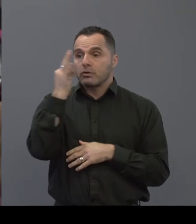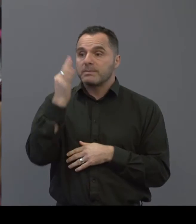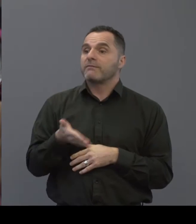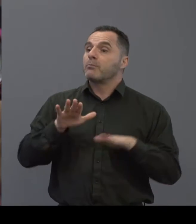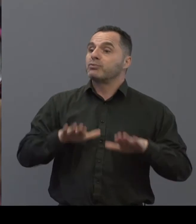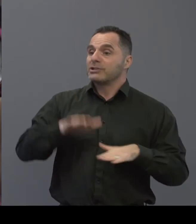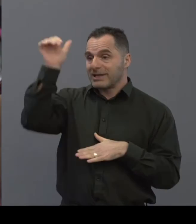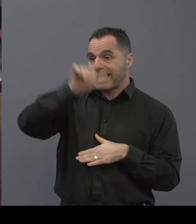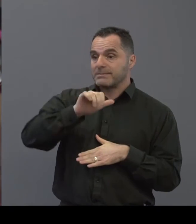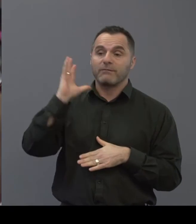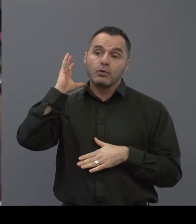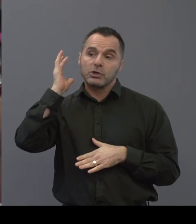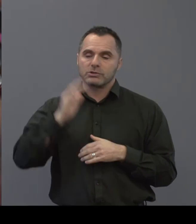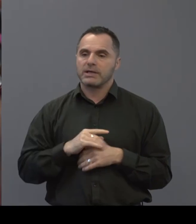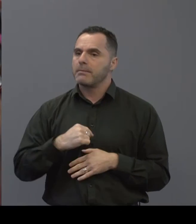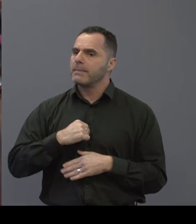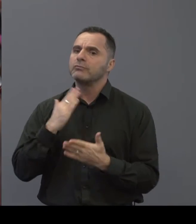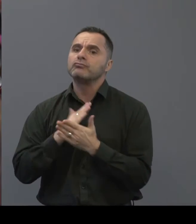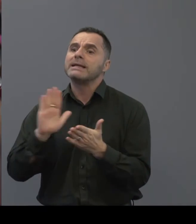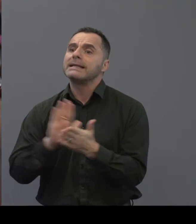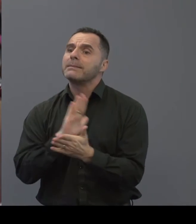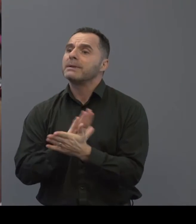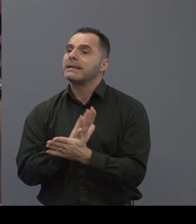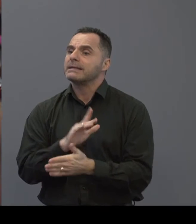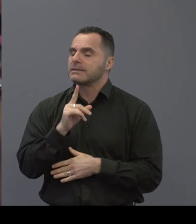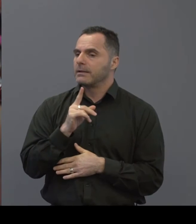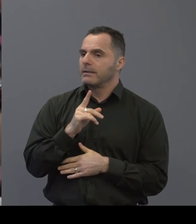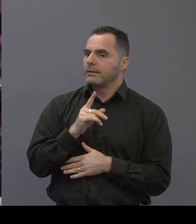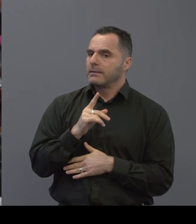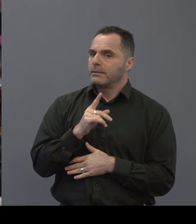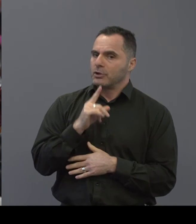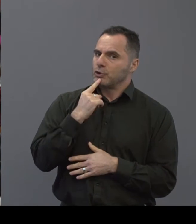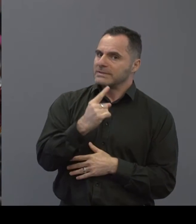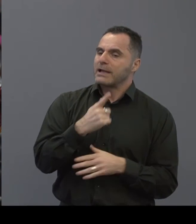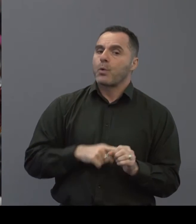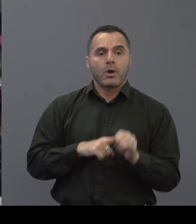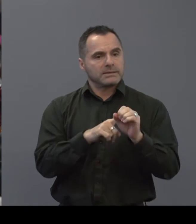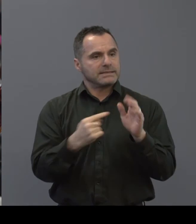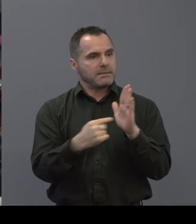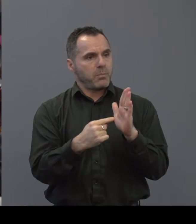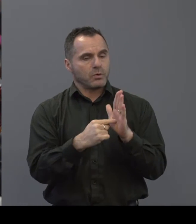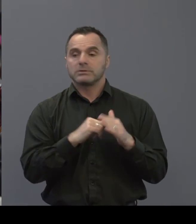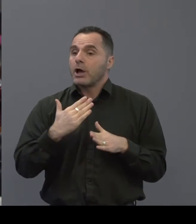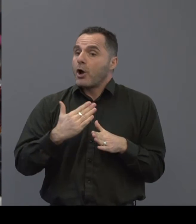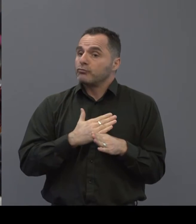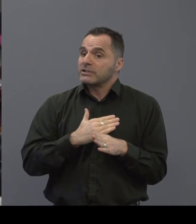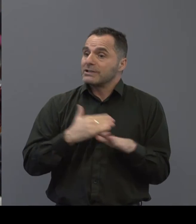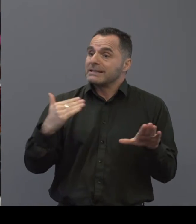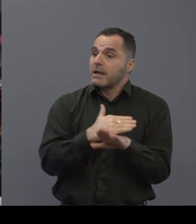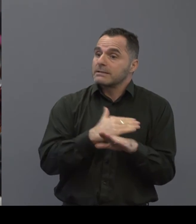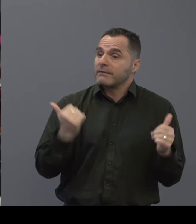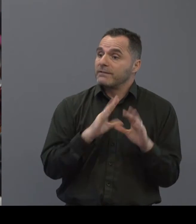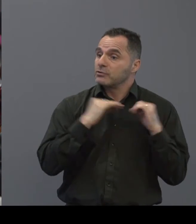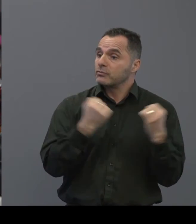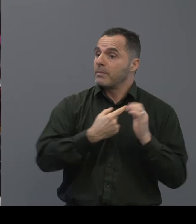of audiology um i'm really pleased to hear you say that quality is of great importance here i know there was originally a task and finish